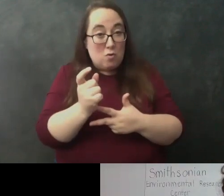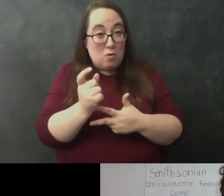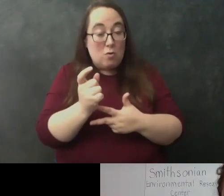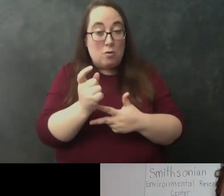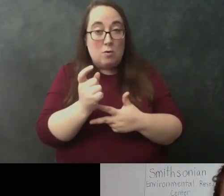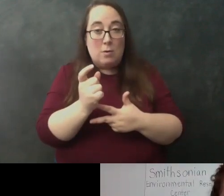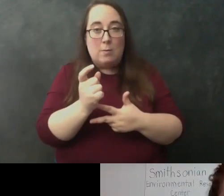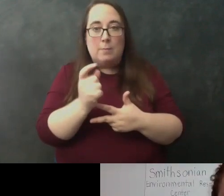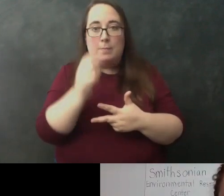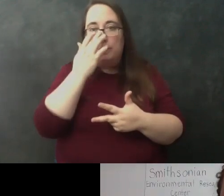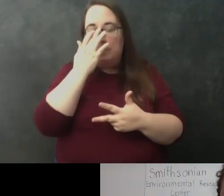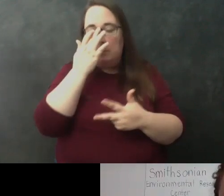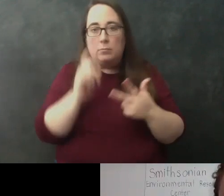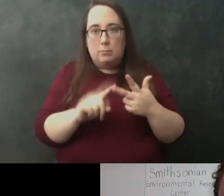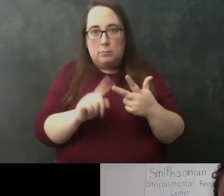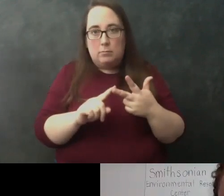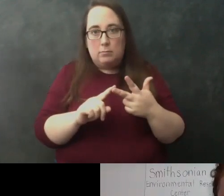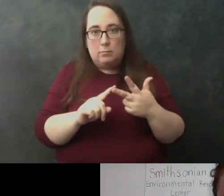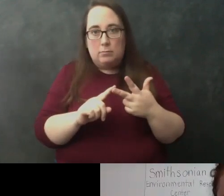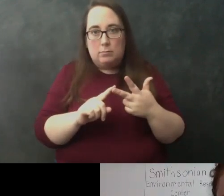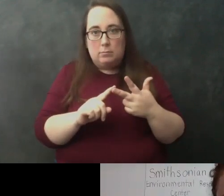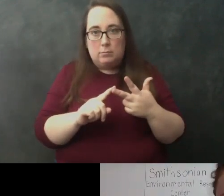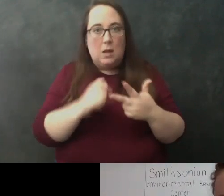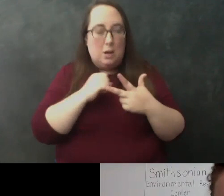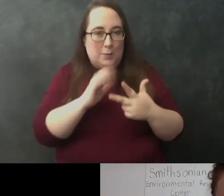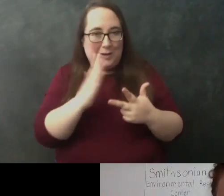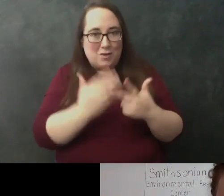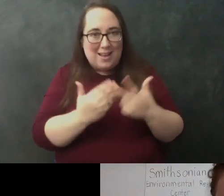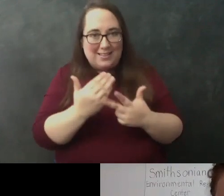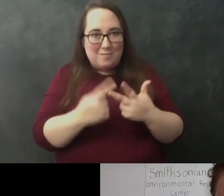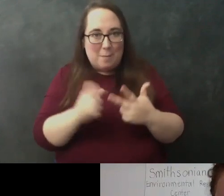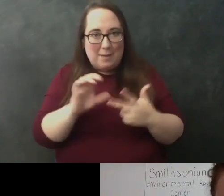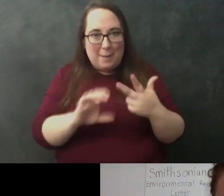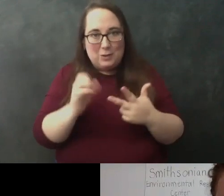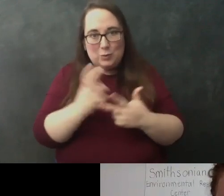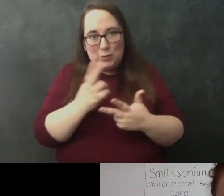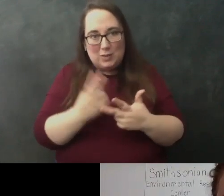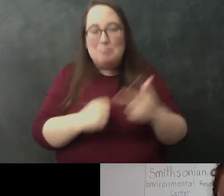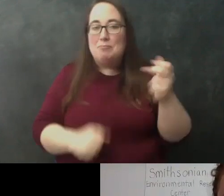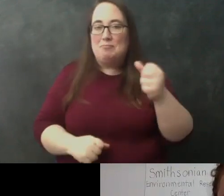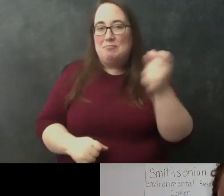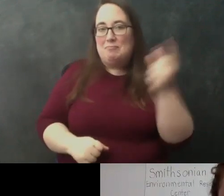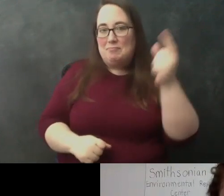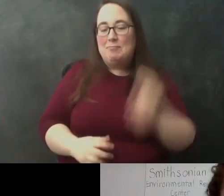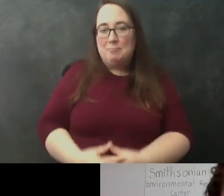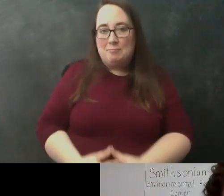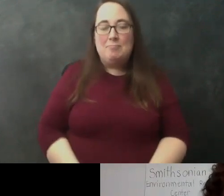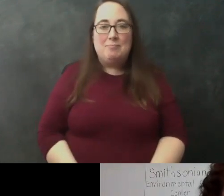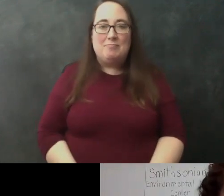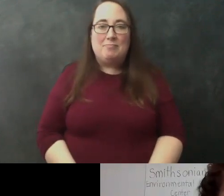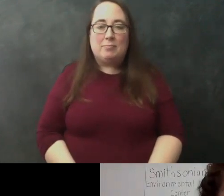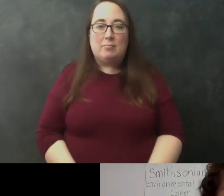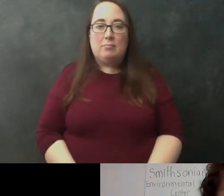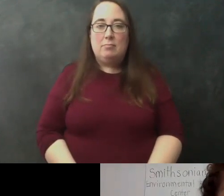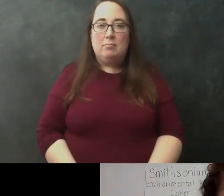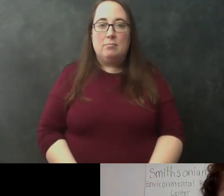wow okay and then the third reason is to protect our own hands from the chemicals that we're using correct that's right okay cool so for